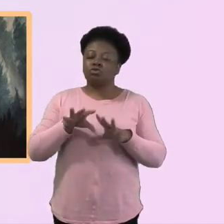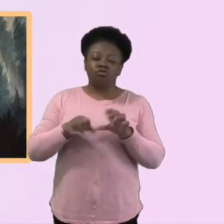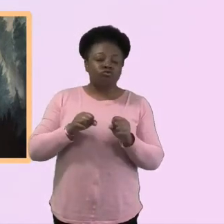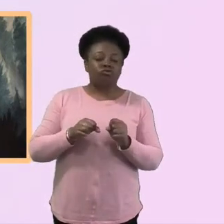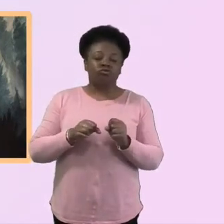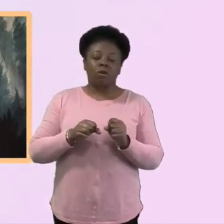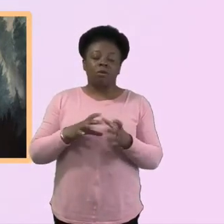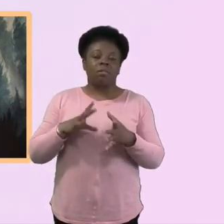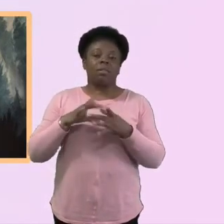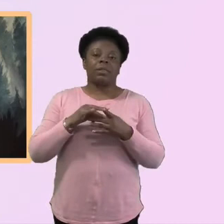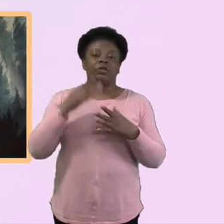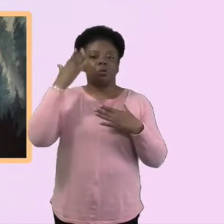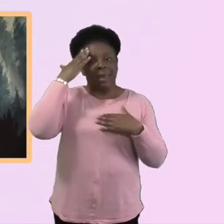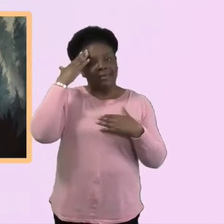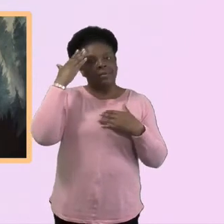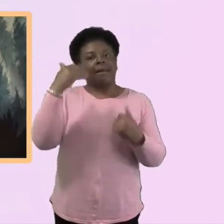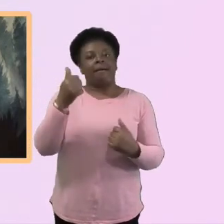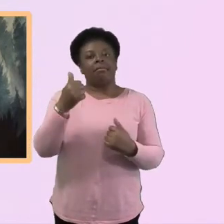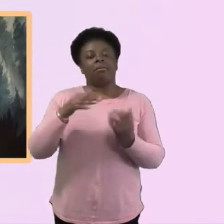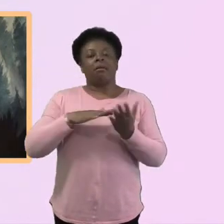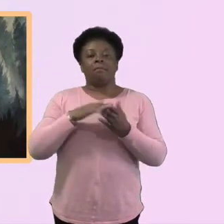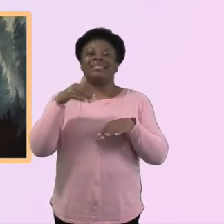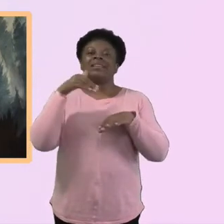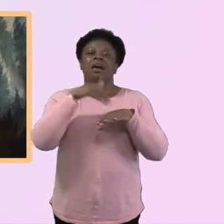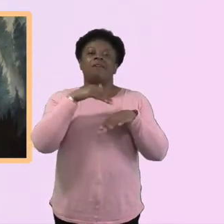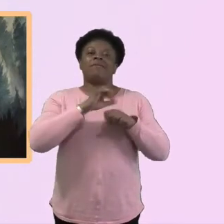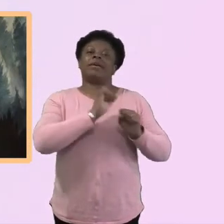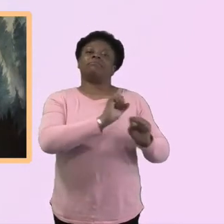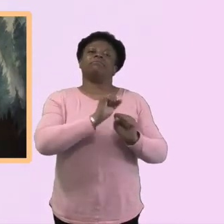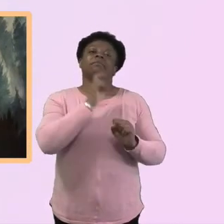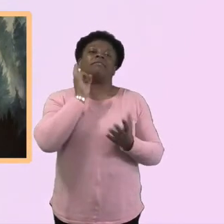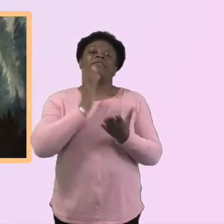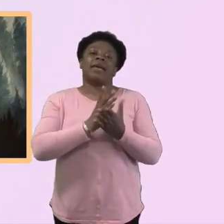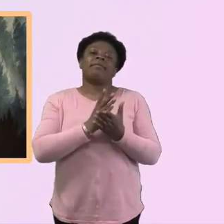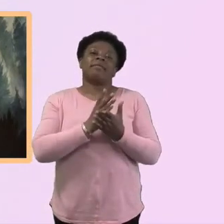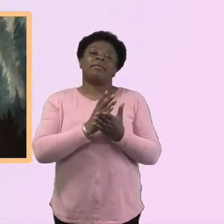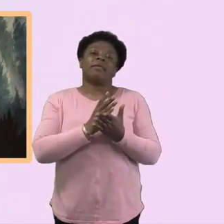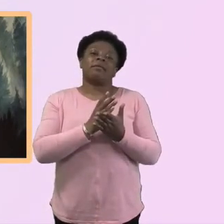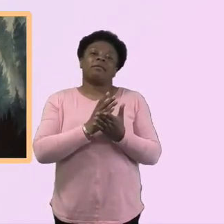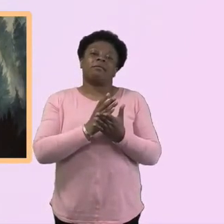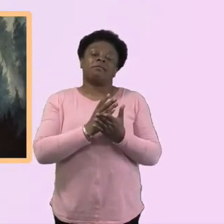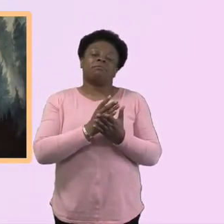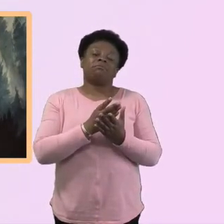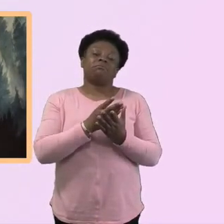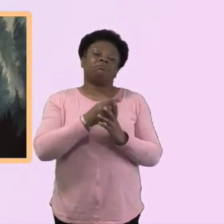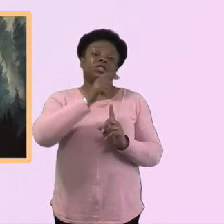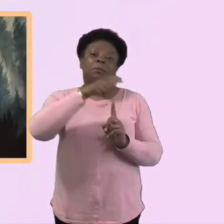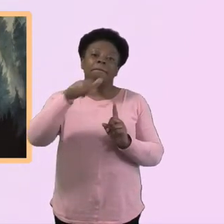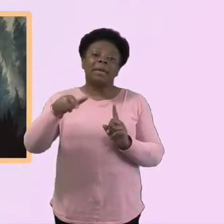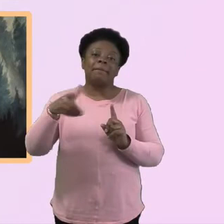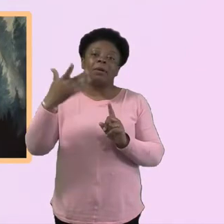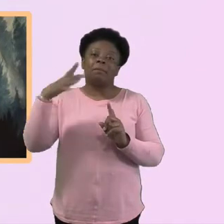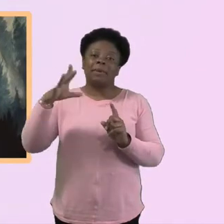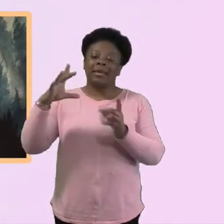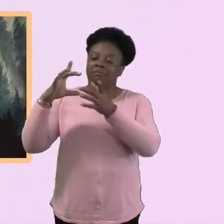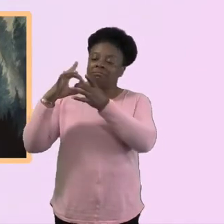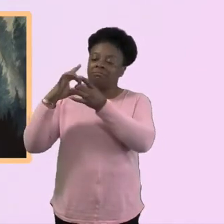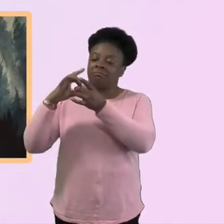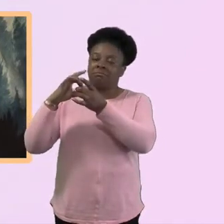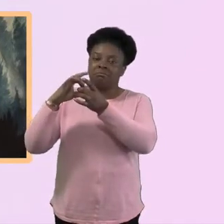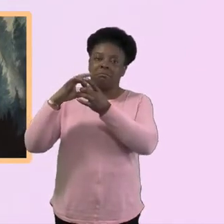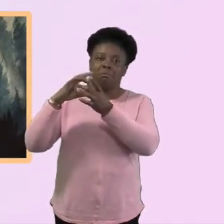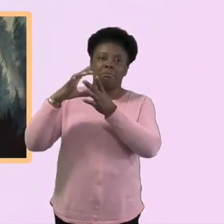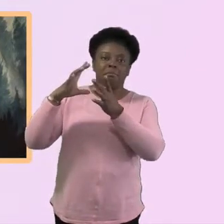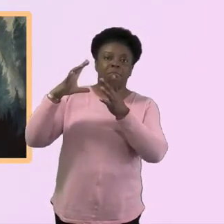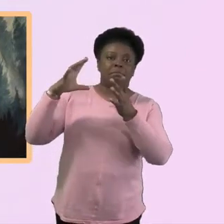and I think that that sort of had an impact on their faith for a lot of them. Um, they sort of come away from God and then, um, found God,